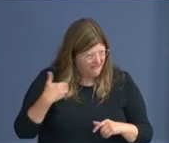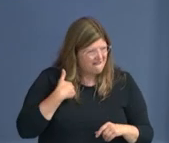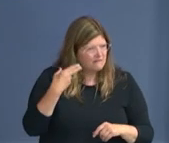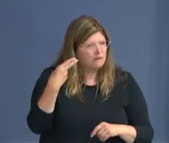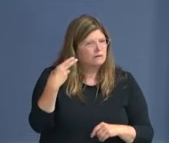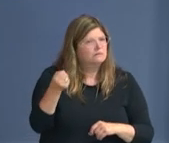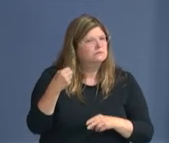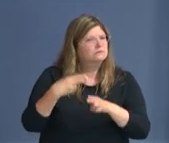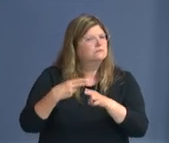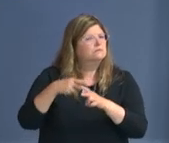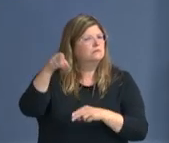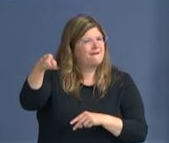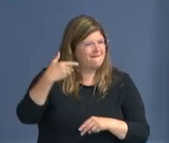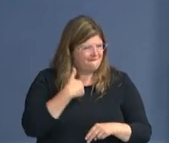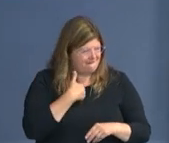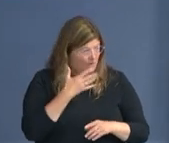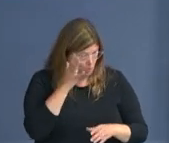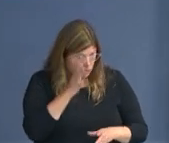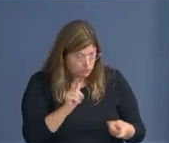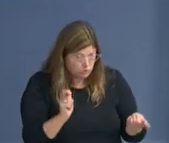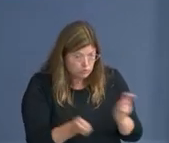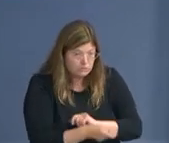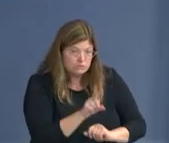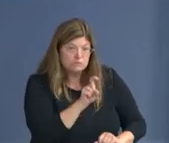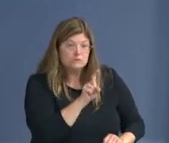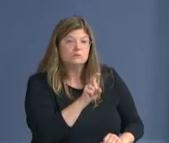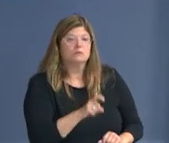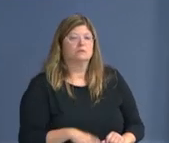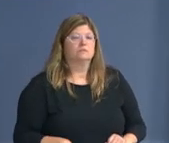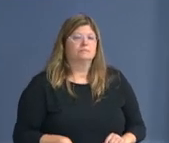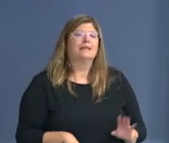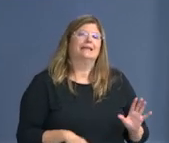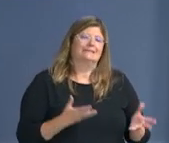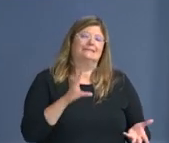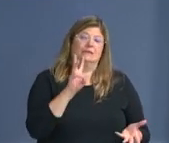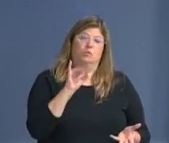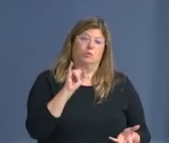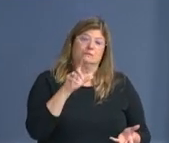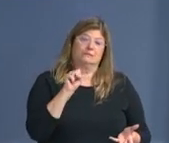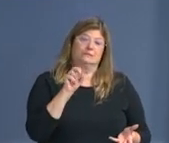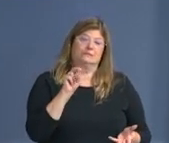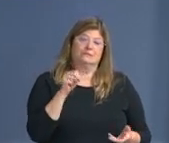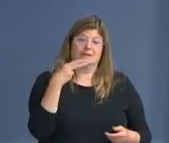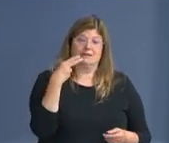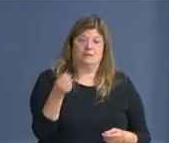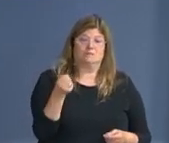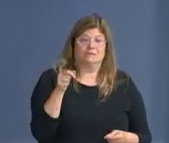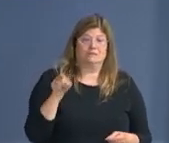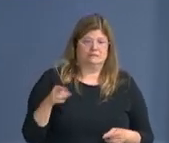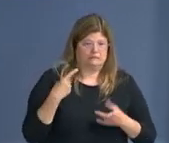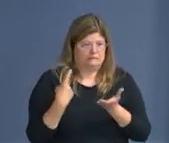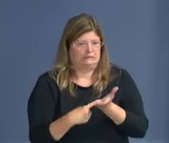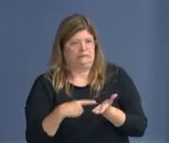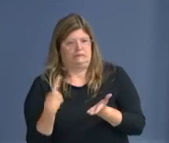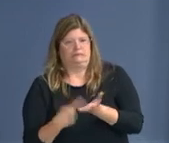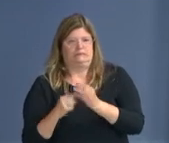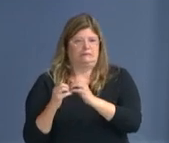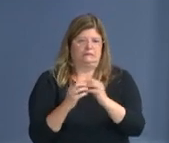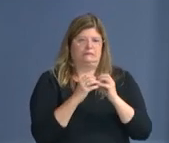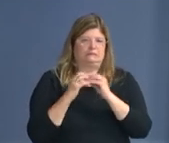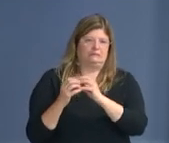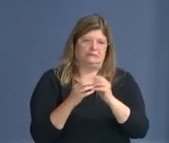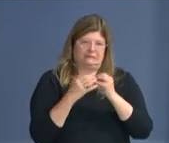Wilson High School discussion, uh, has probably been around longer, um, than others. Um, I think there's an